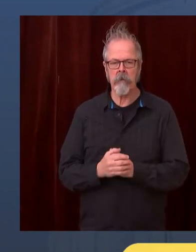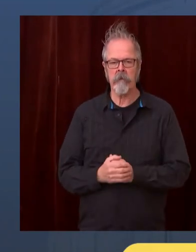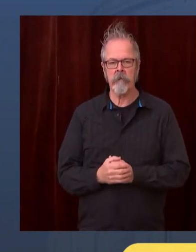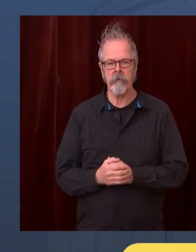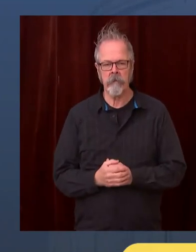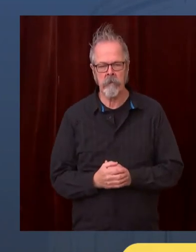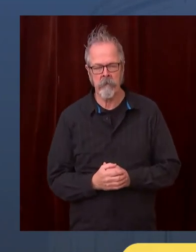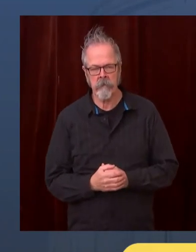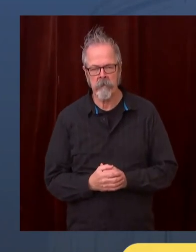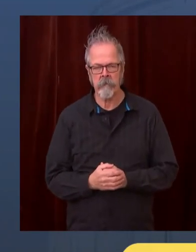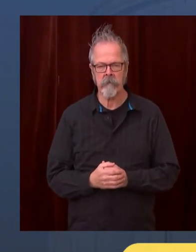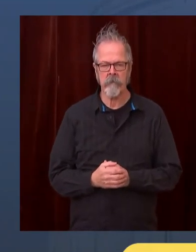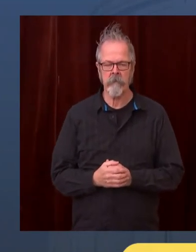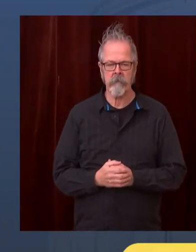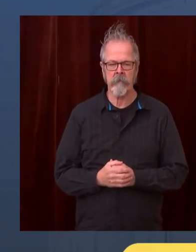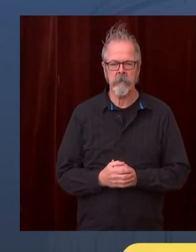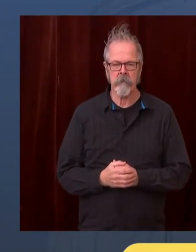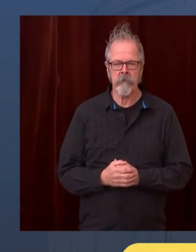people,